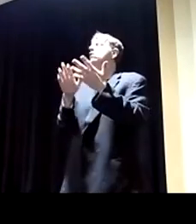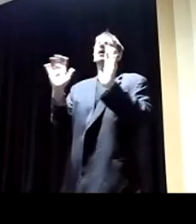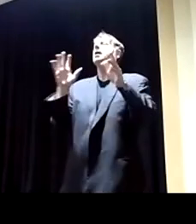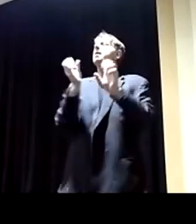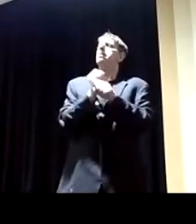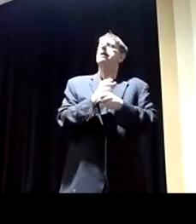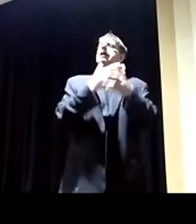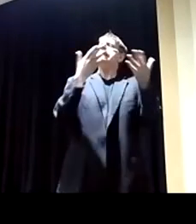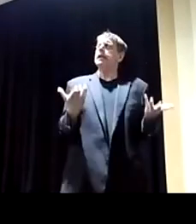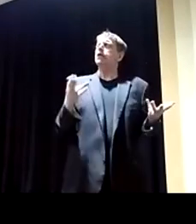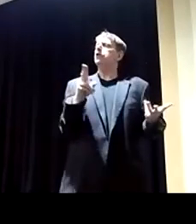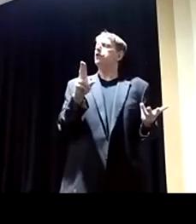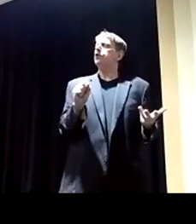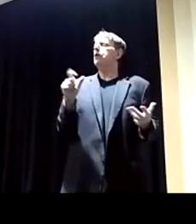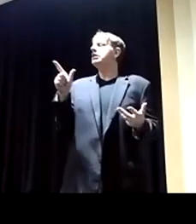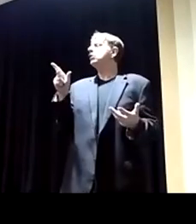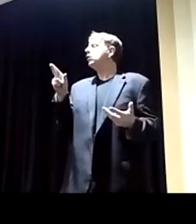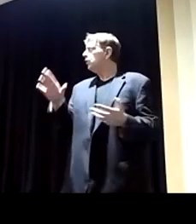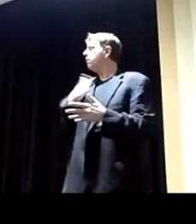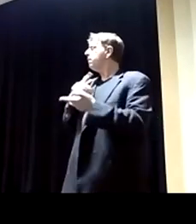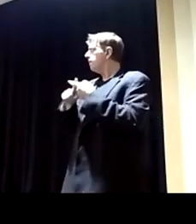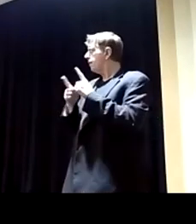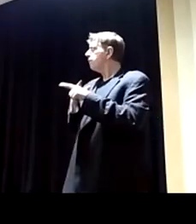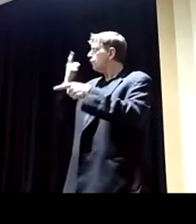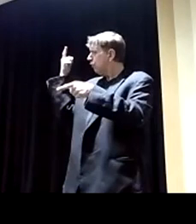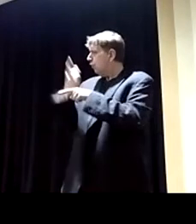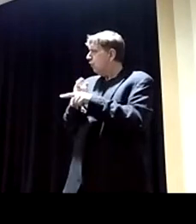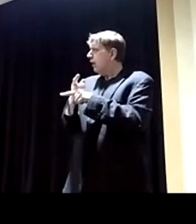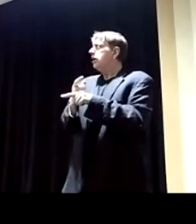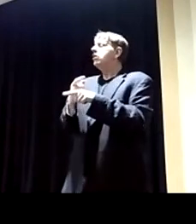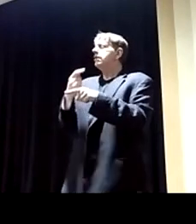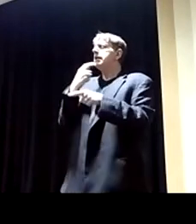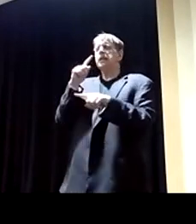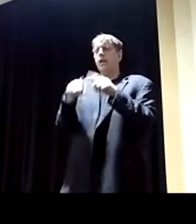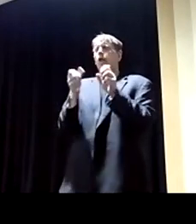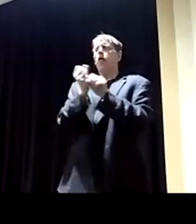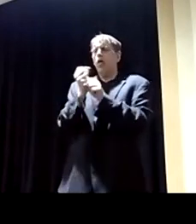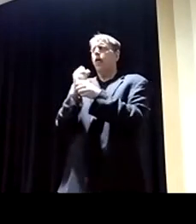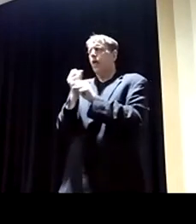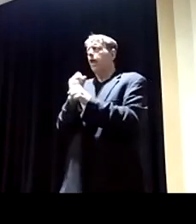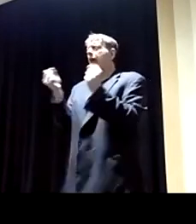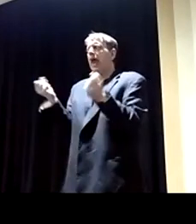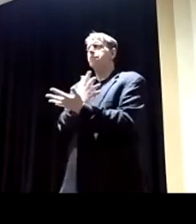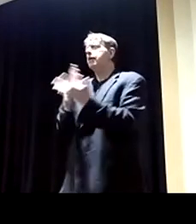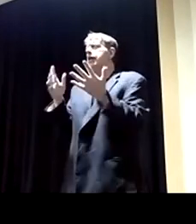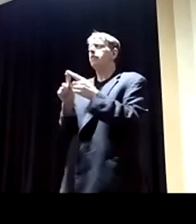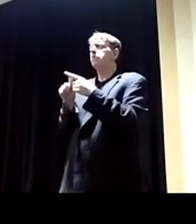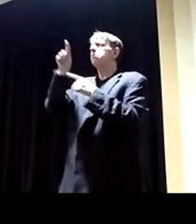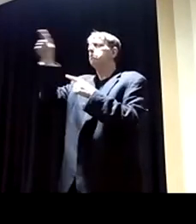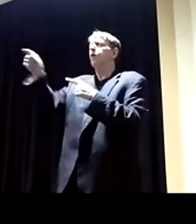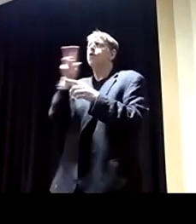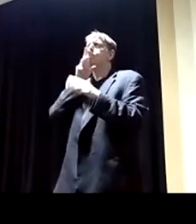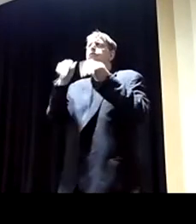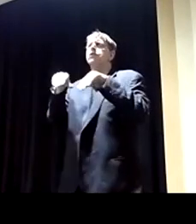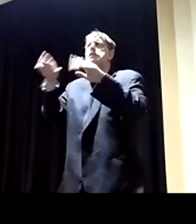My good friend Lou here is correct when he says that, yeah, we can't make everything abroad. And that is the case with the